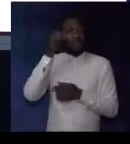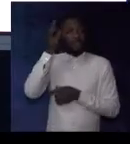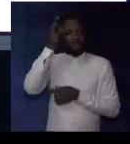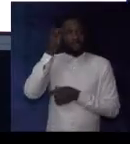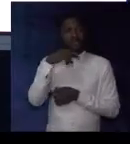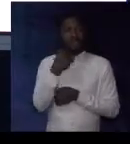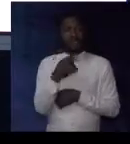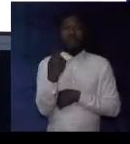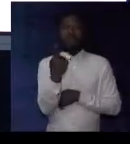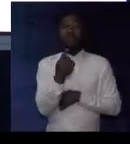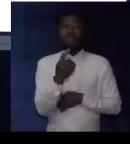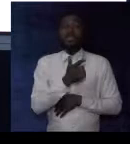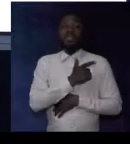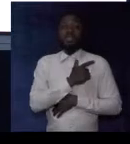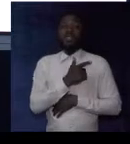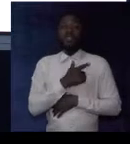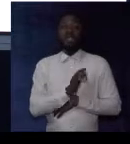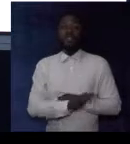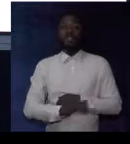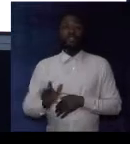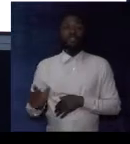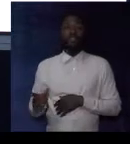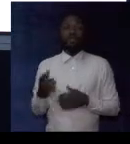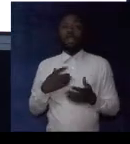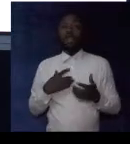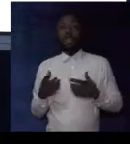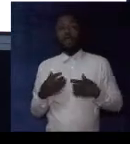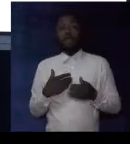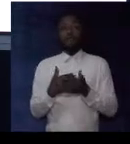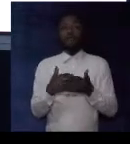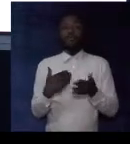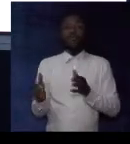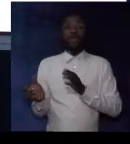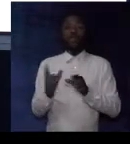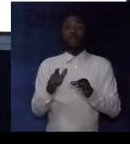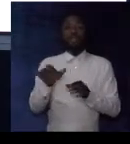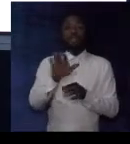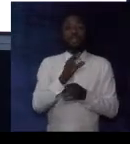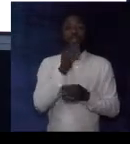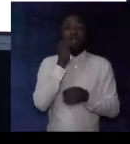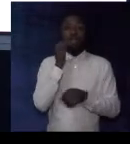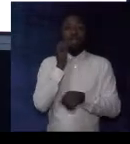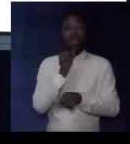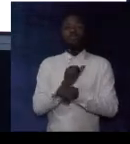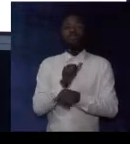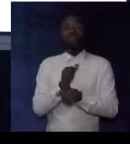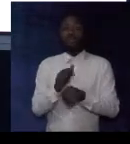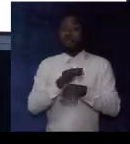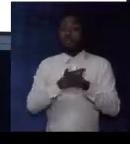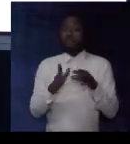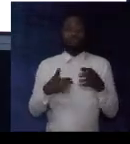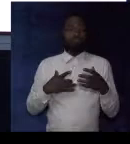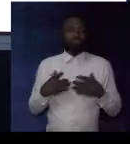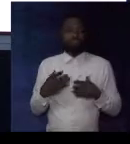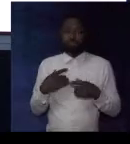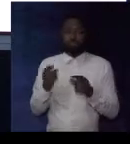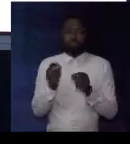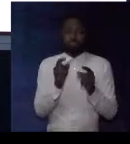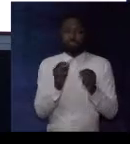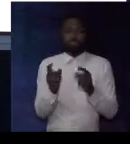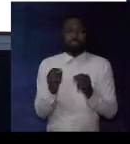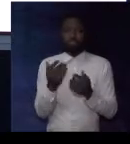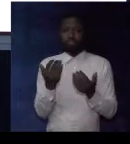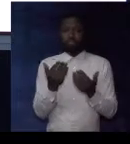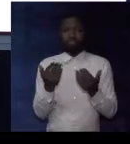Only lazy children grumble before doing their house chores. So, don't grumble.